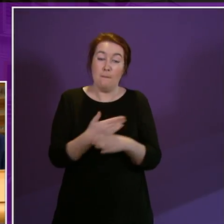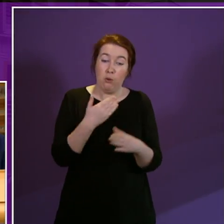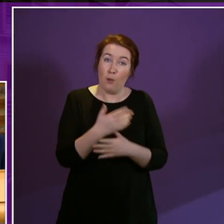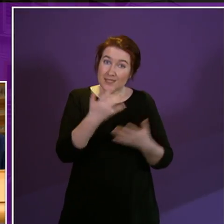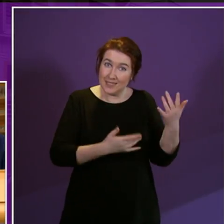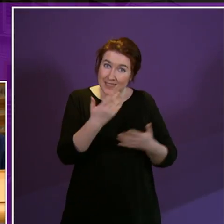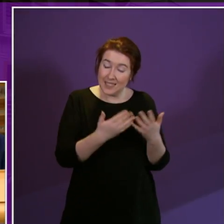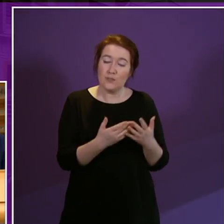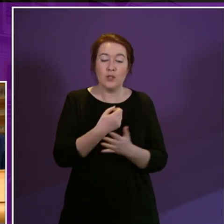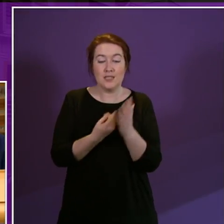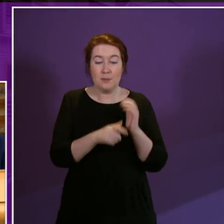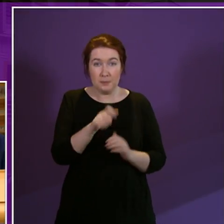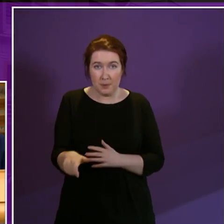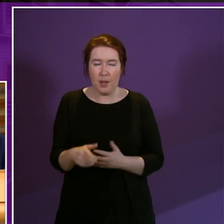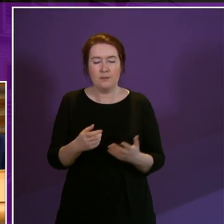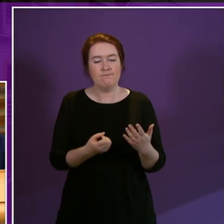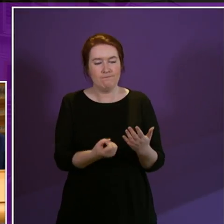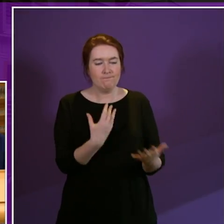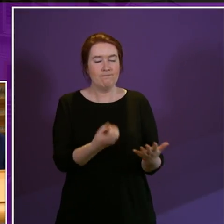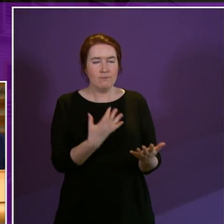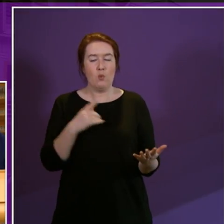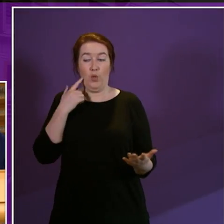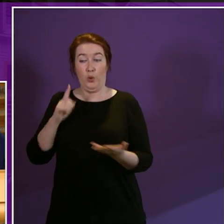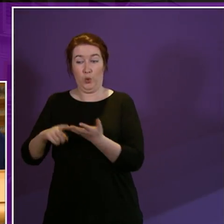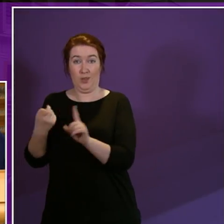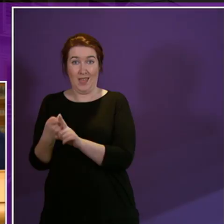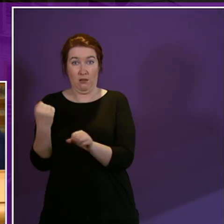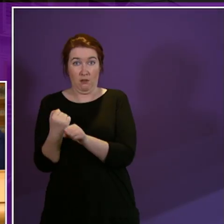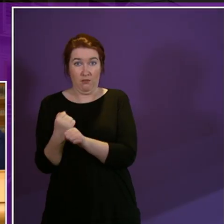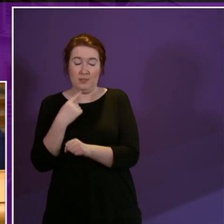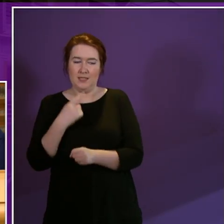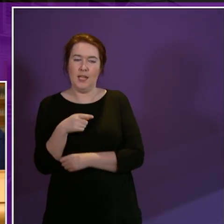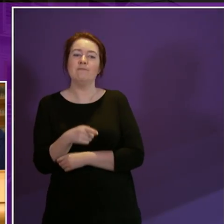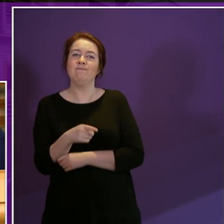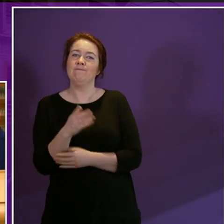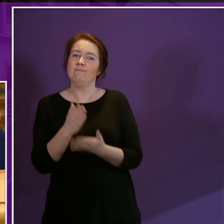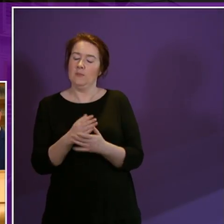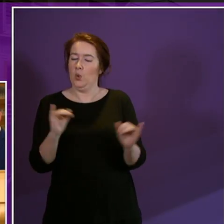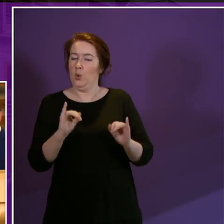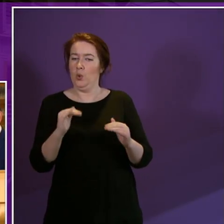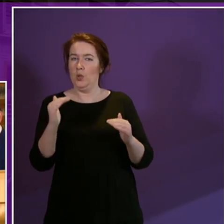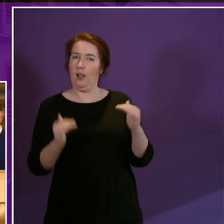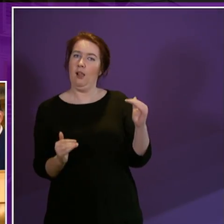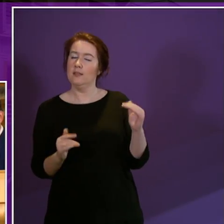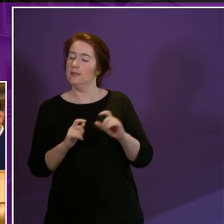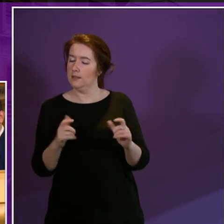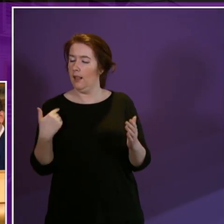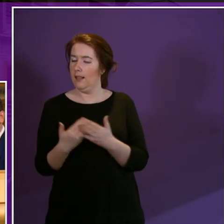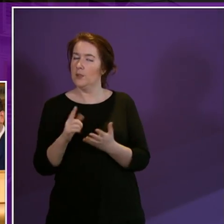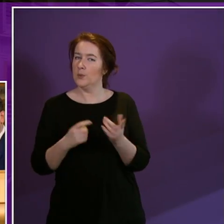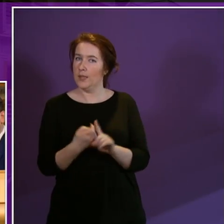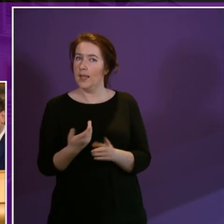continue to reveal what the UK government recently called one of the most significant inequalities in the United Kingdom today.